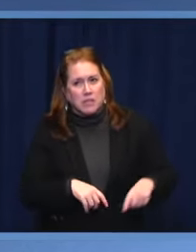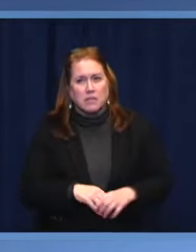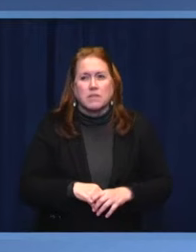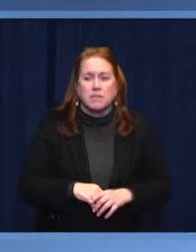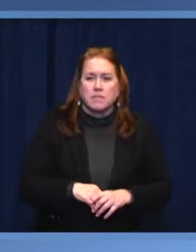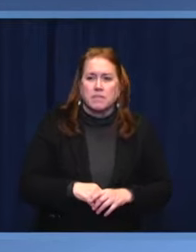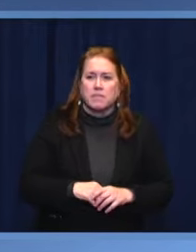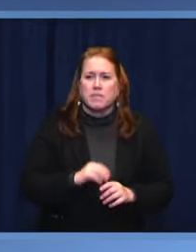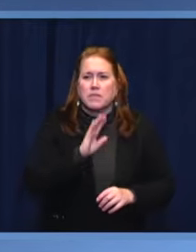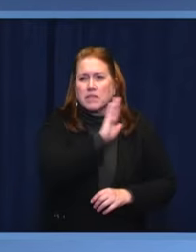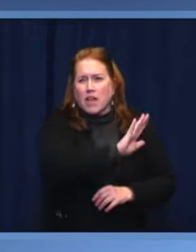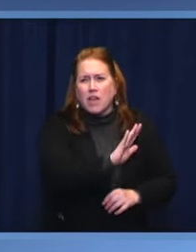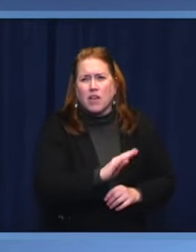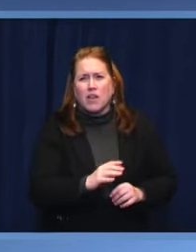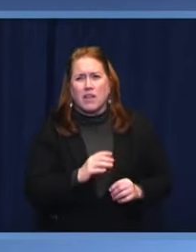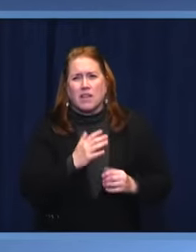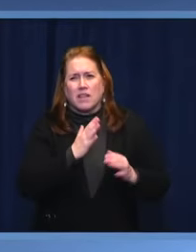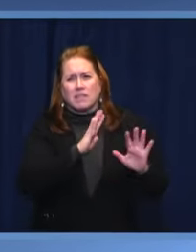war.